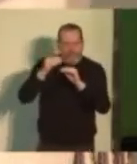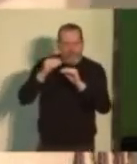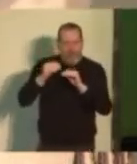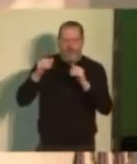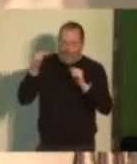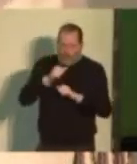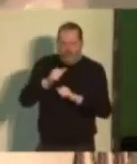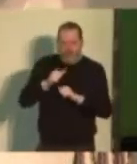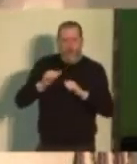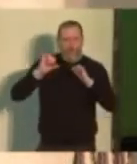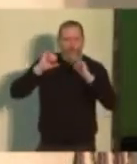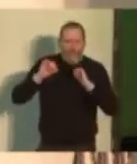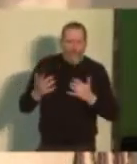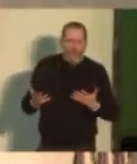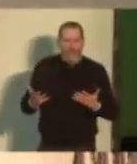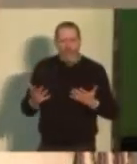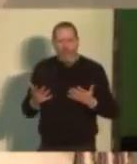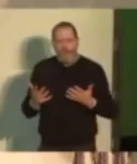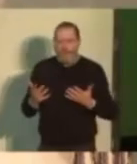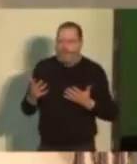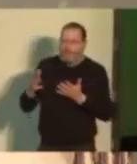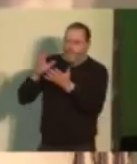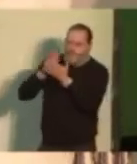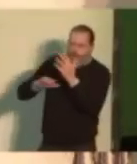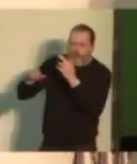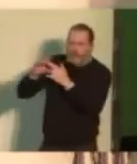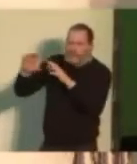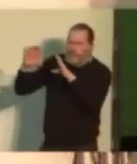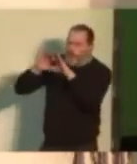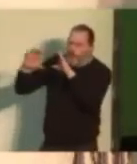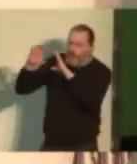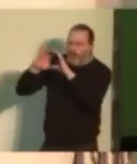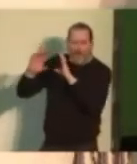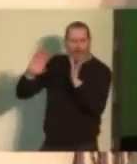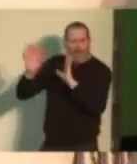of the income of his or her family. Not a radical idea.